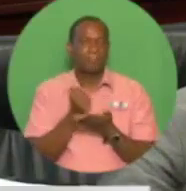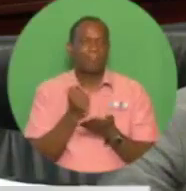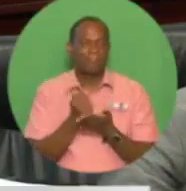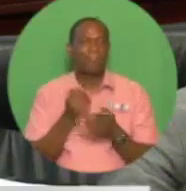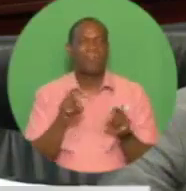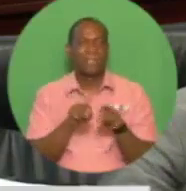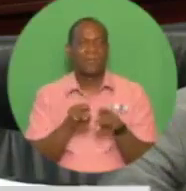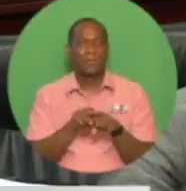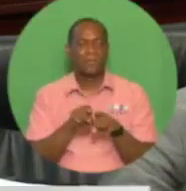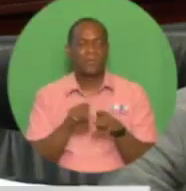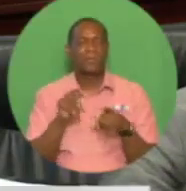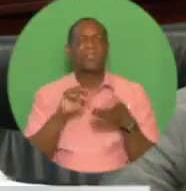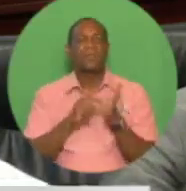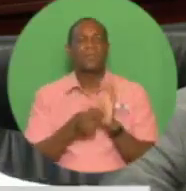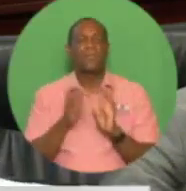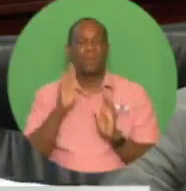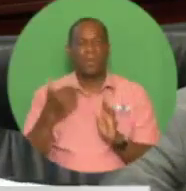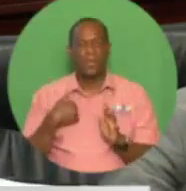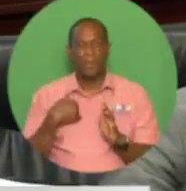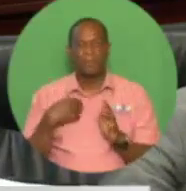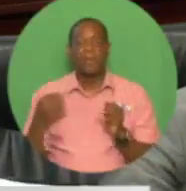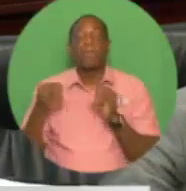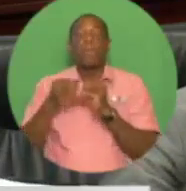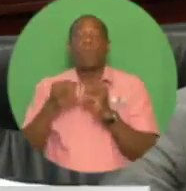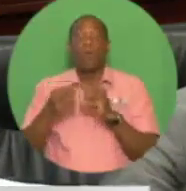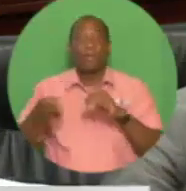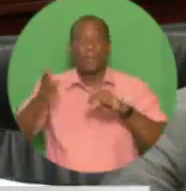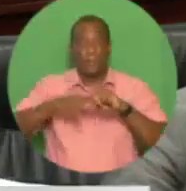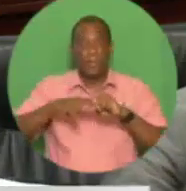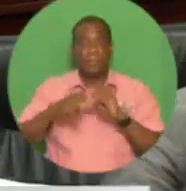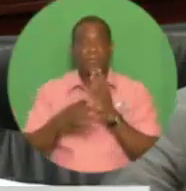further increases in oil prices over the medium term.